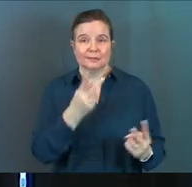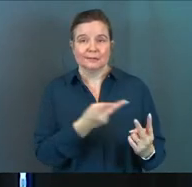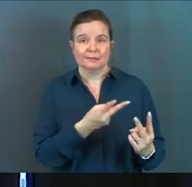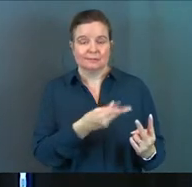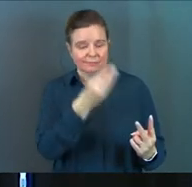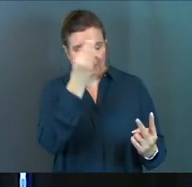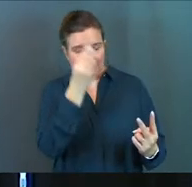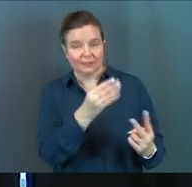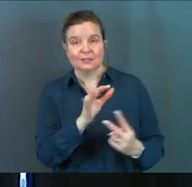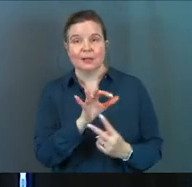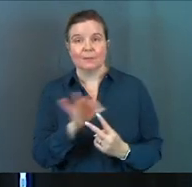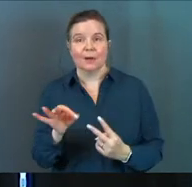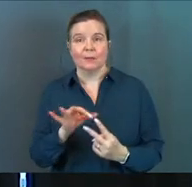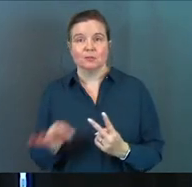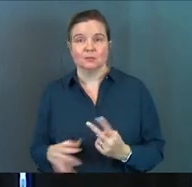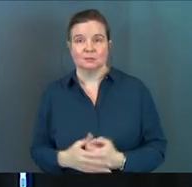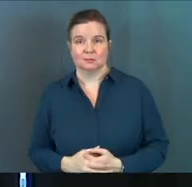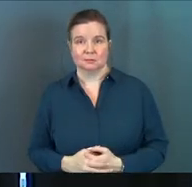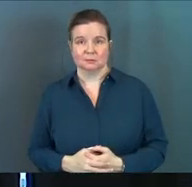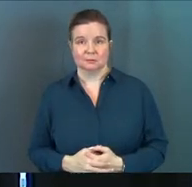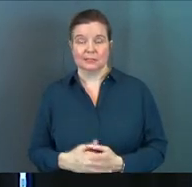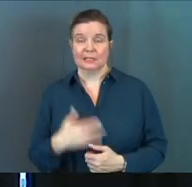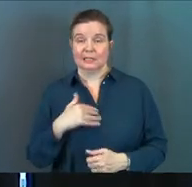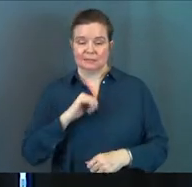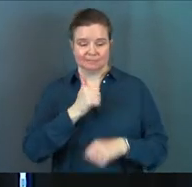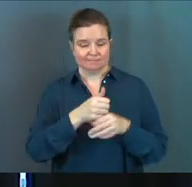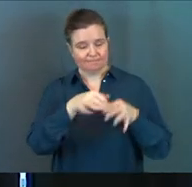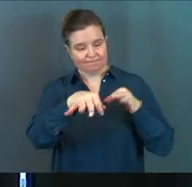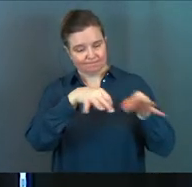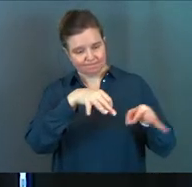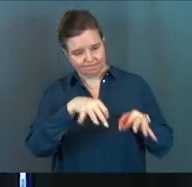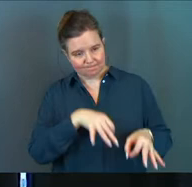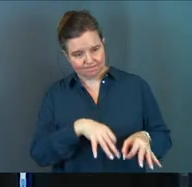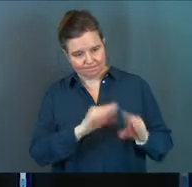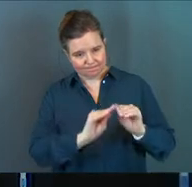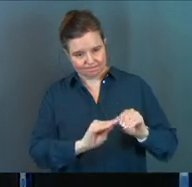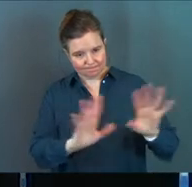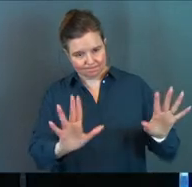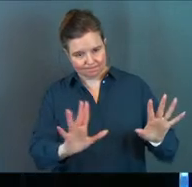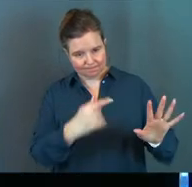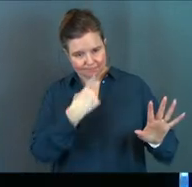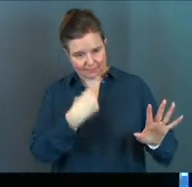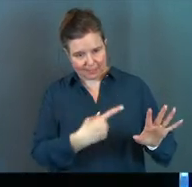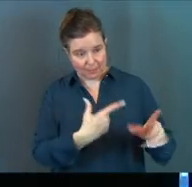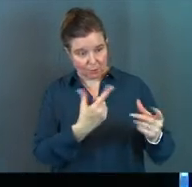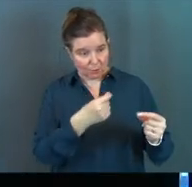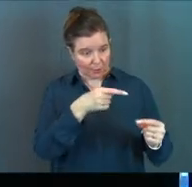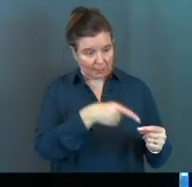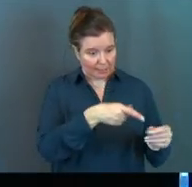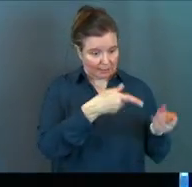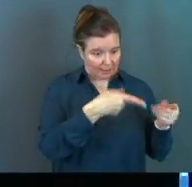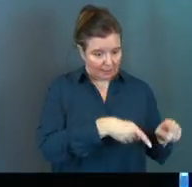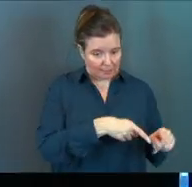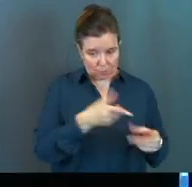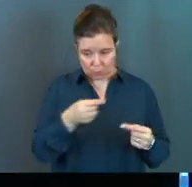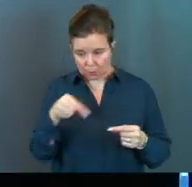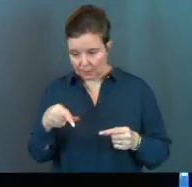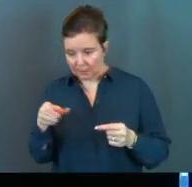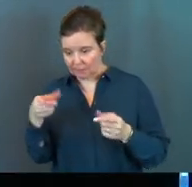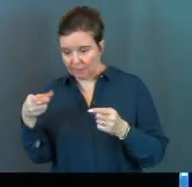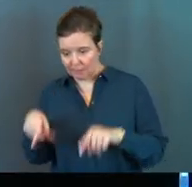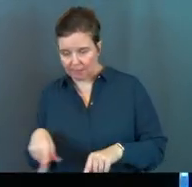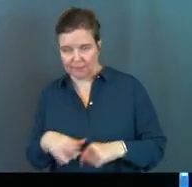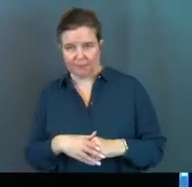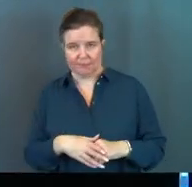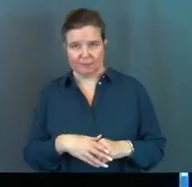He gives them options. He lays out the choices before them, and he tells them what the consequences will be of the wrong